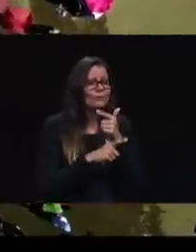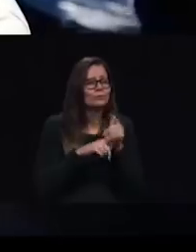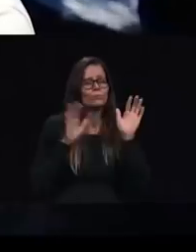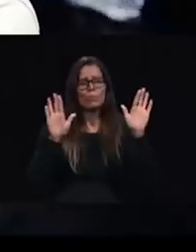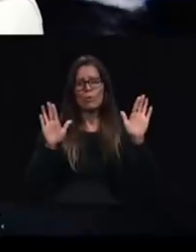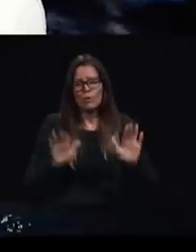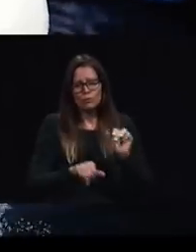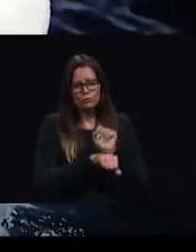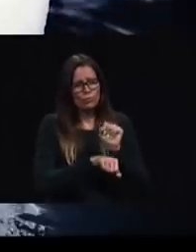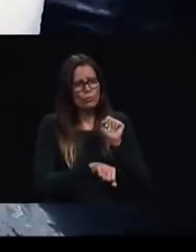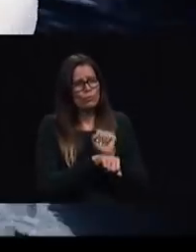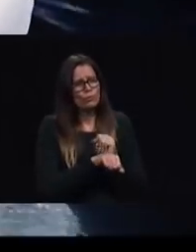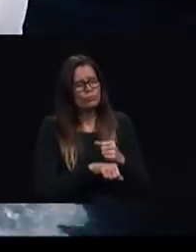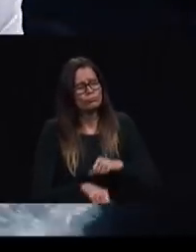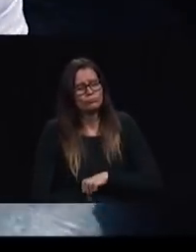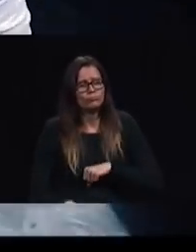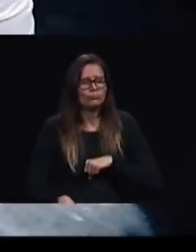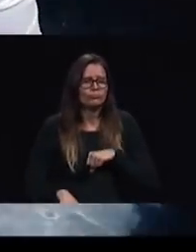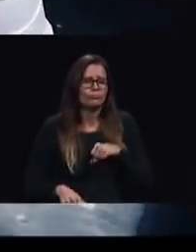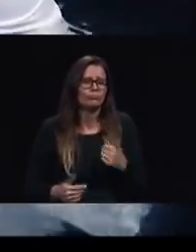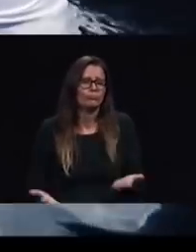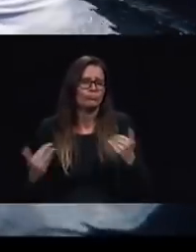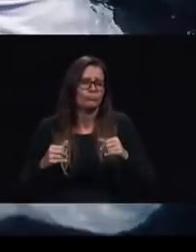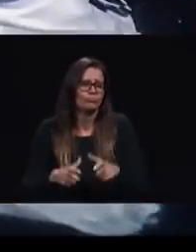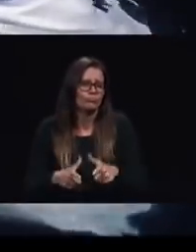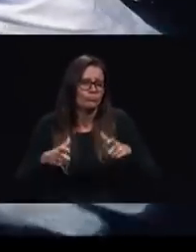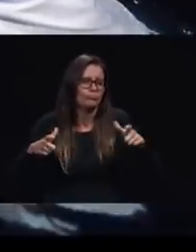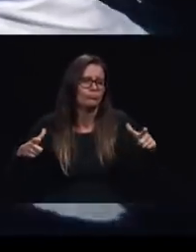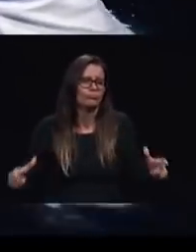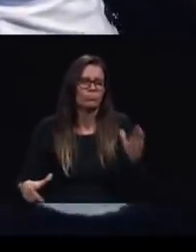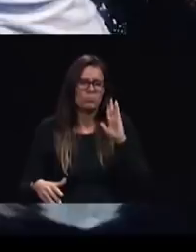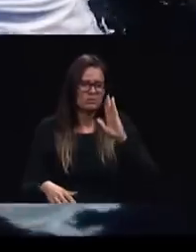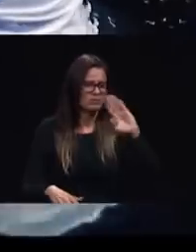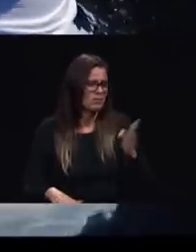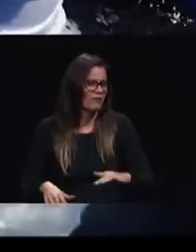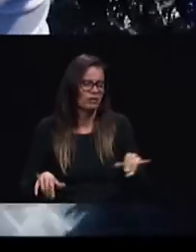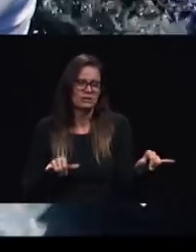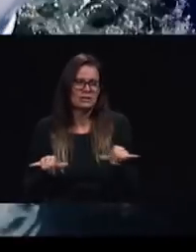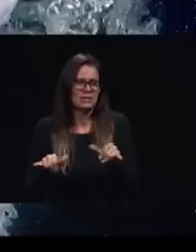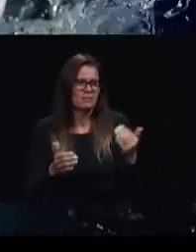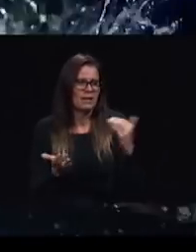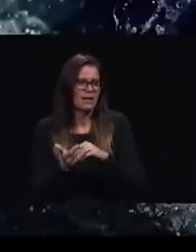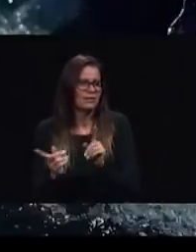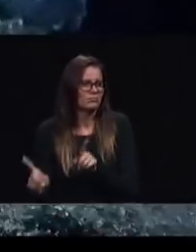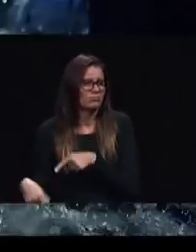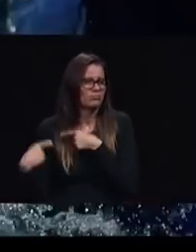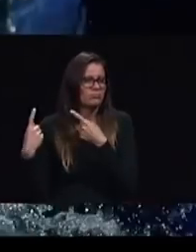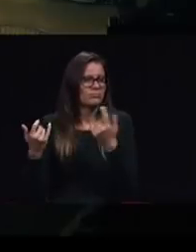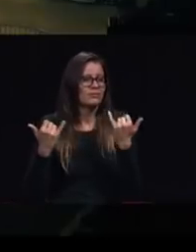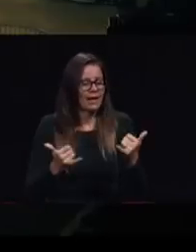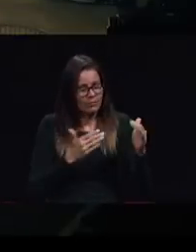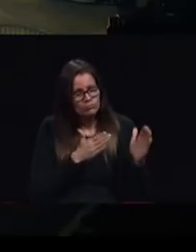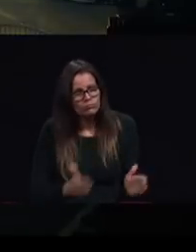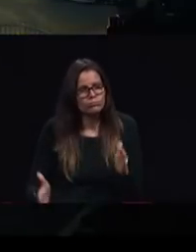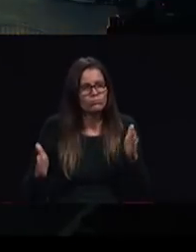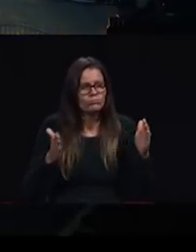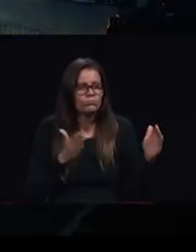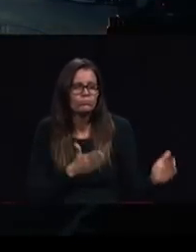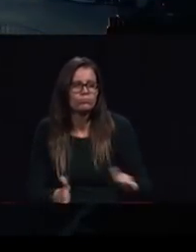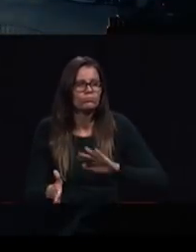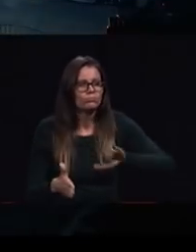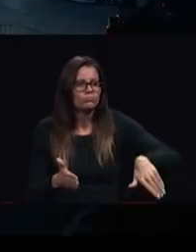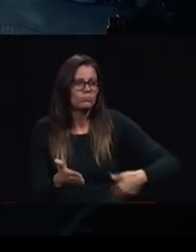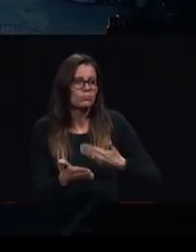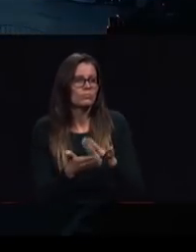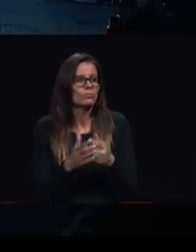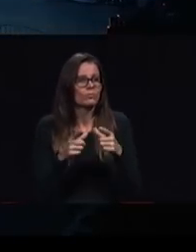them they said they would never be the same as they prepared for all Japan 2018